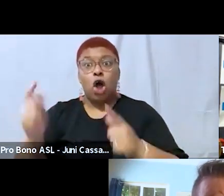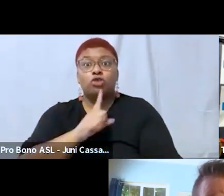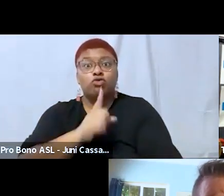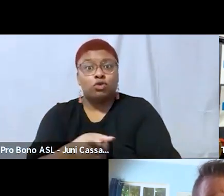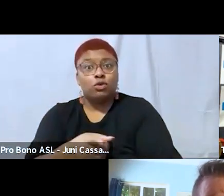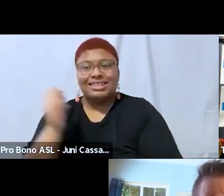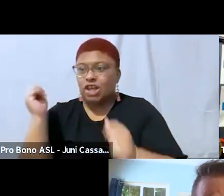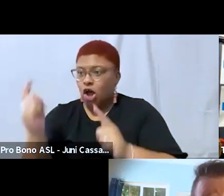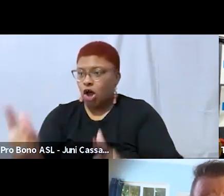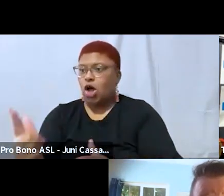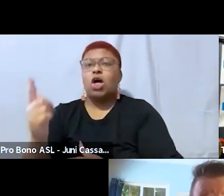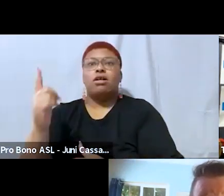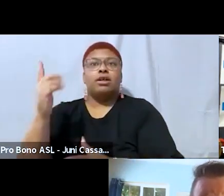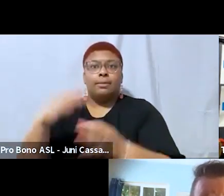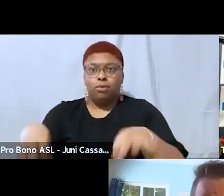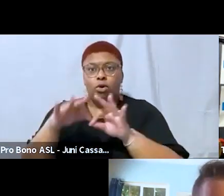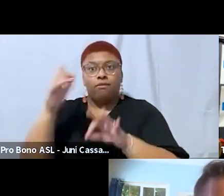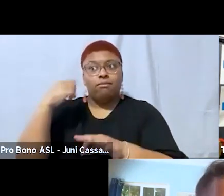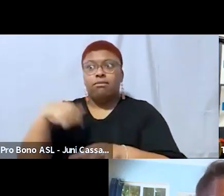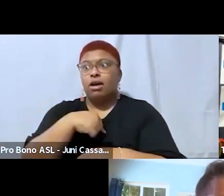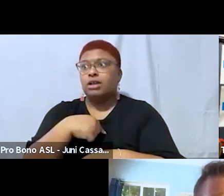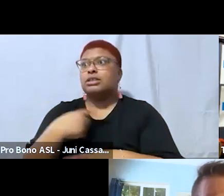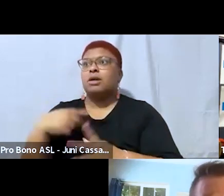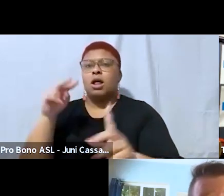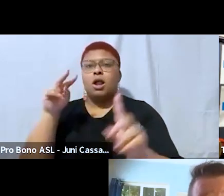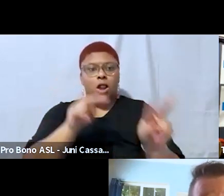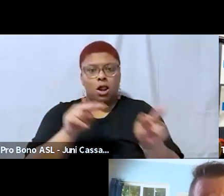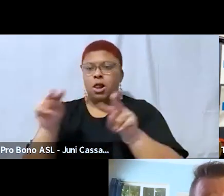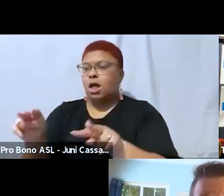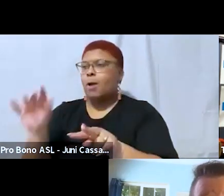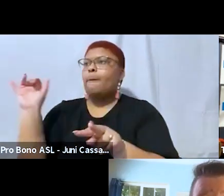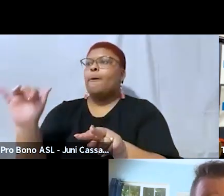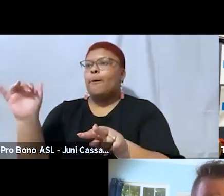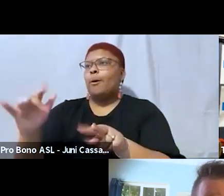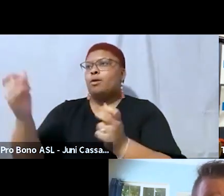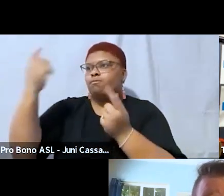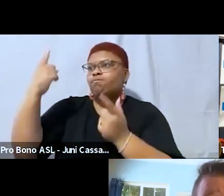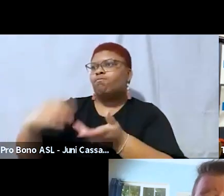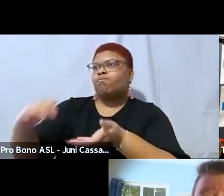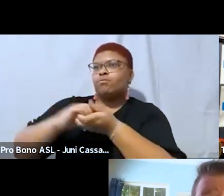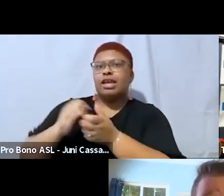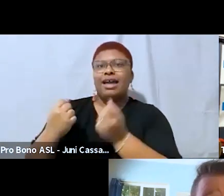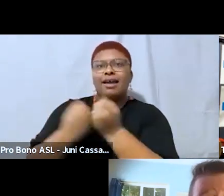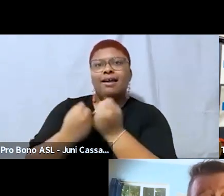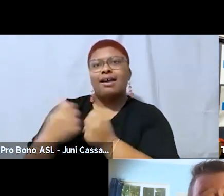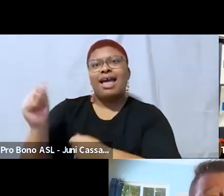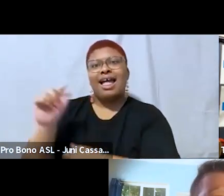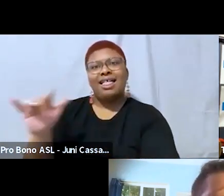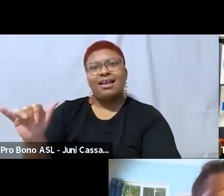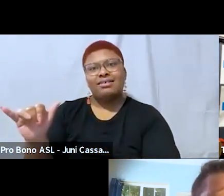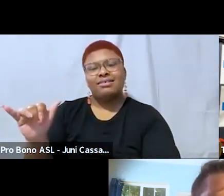it's all vital to for us to be looking at and um making allies and developing